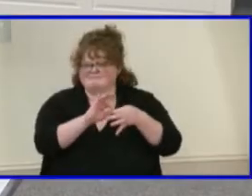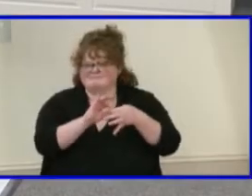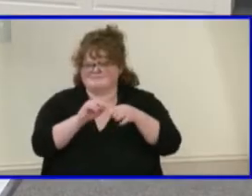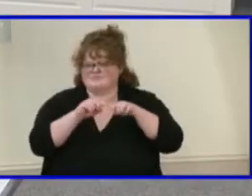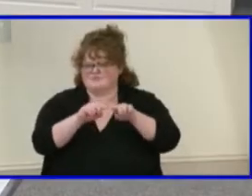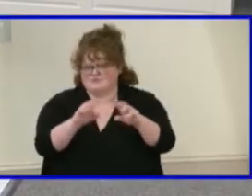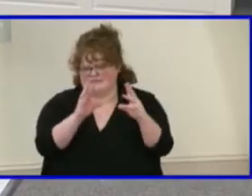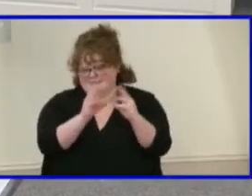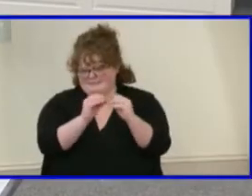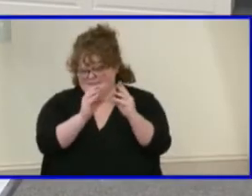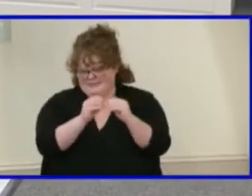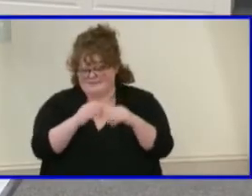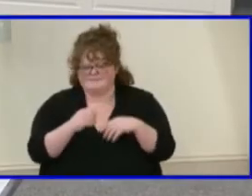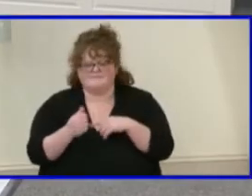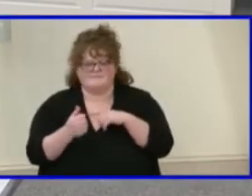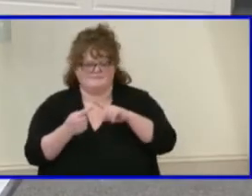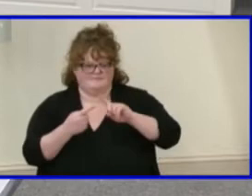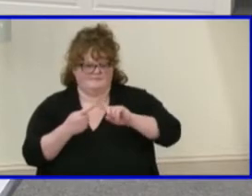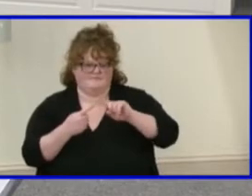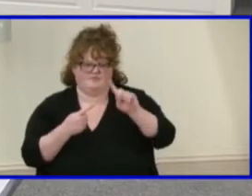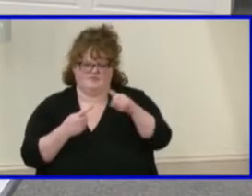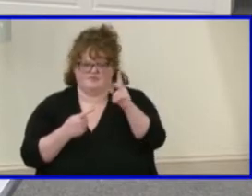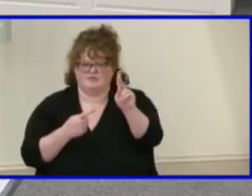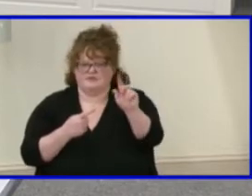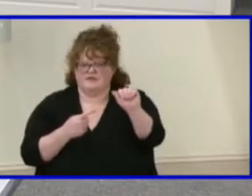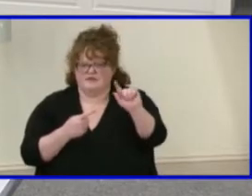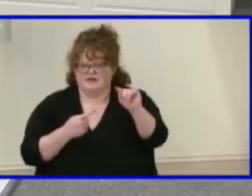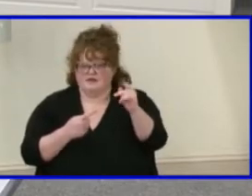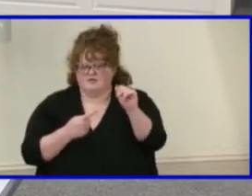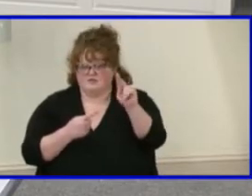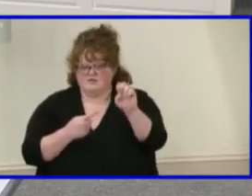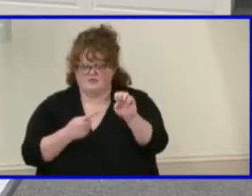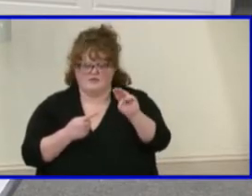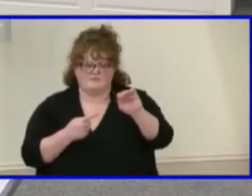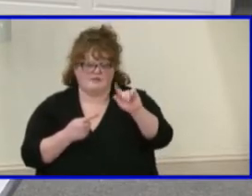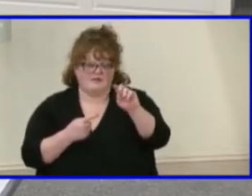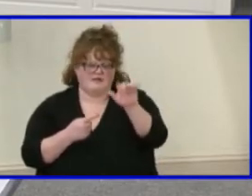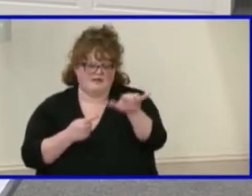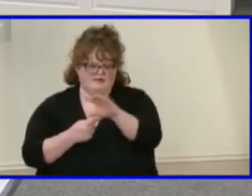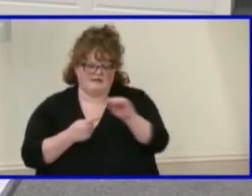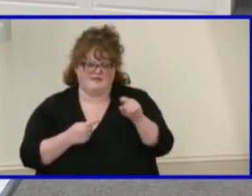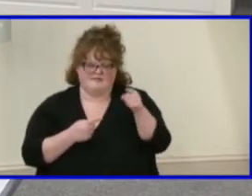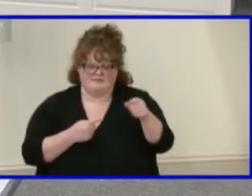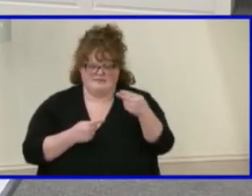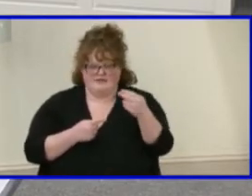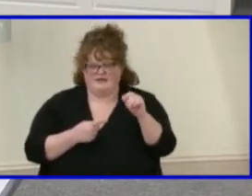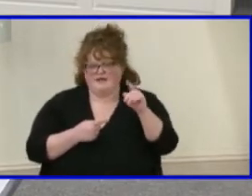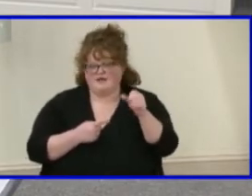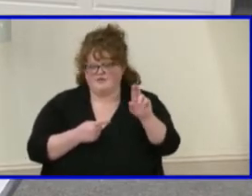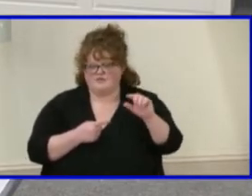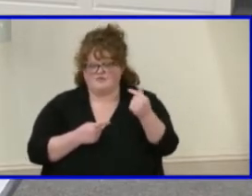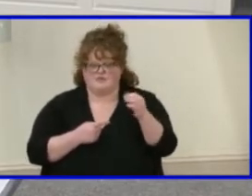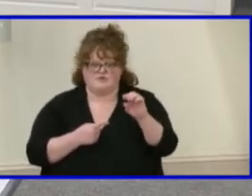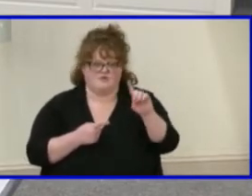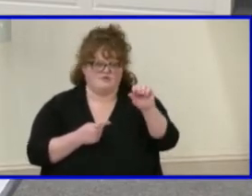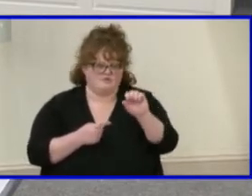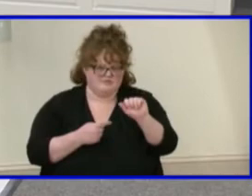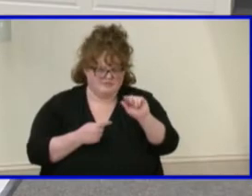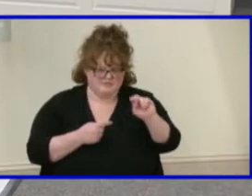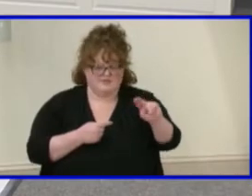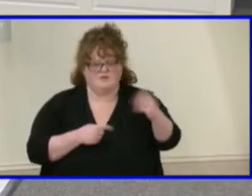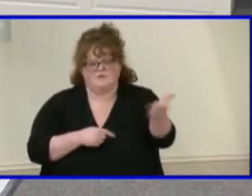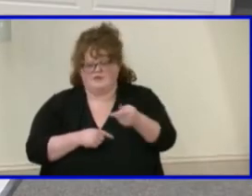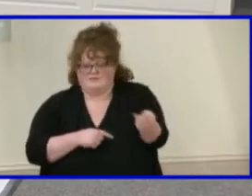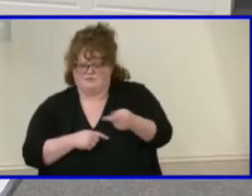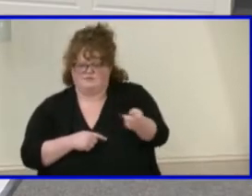services. We have Catherine Mullady and Heather Goodson with us. We welcome them to the meeting and appreciate their being here to provide this important